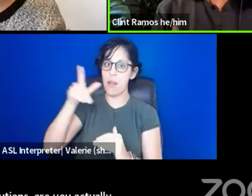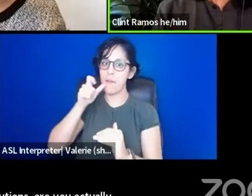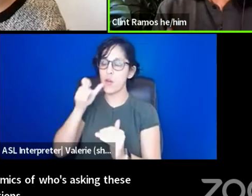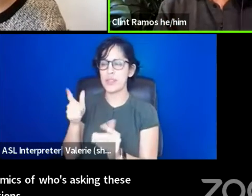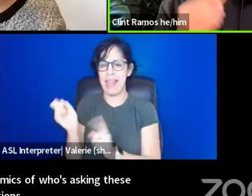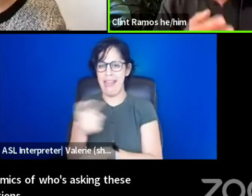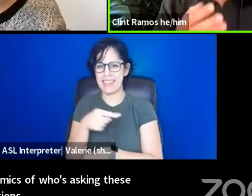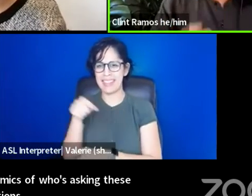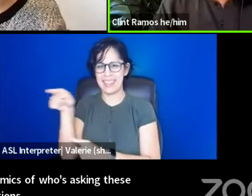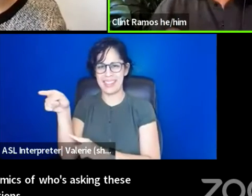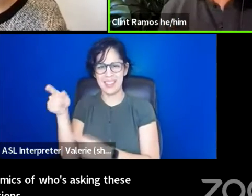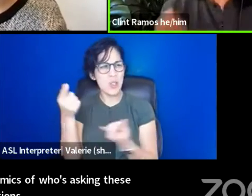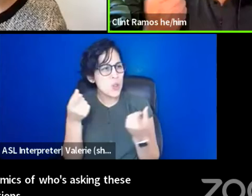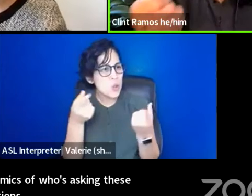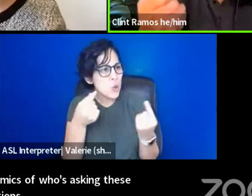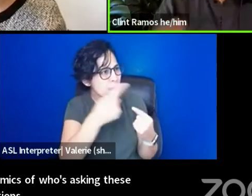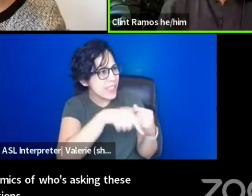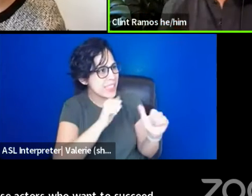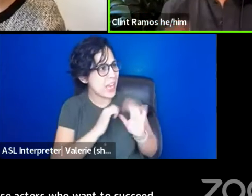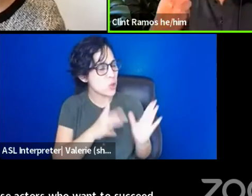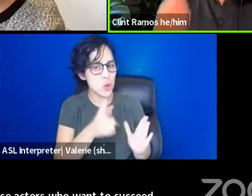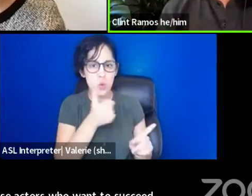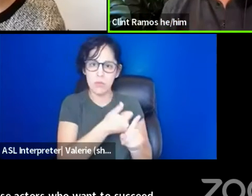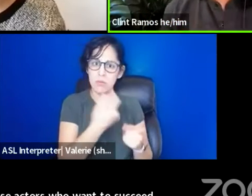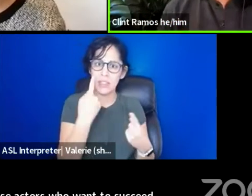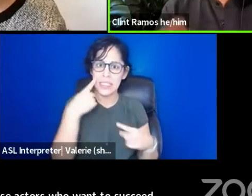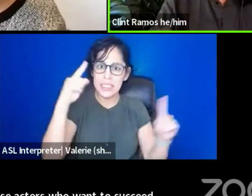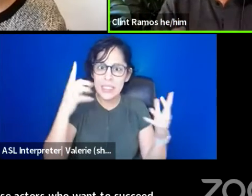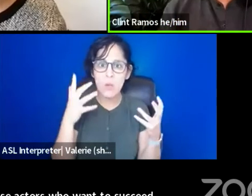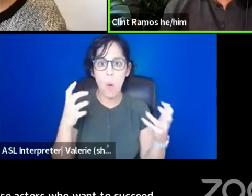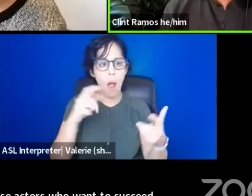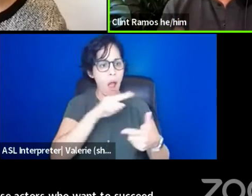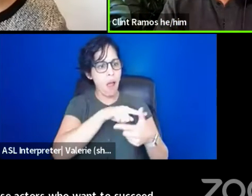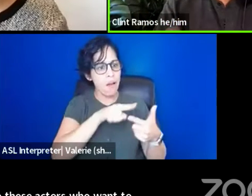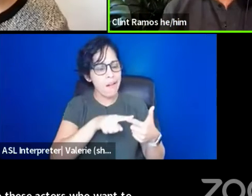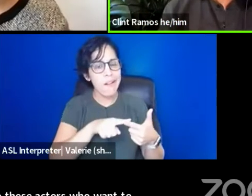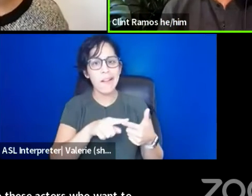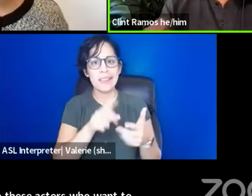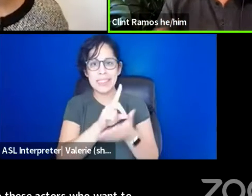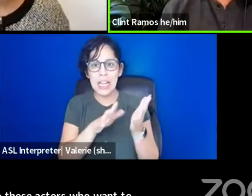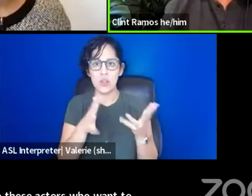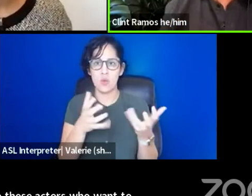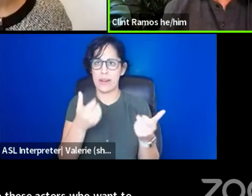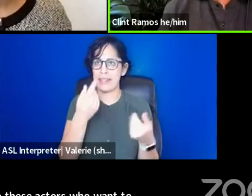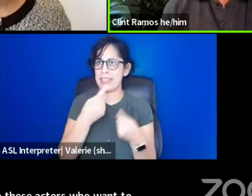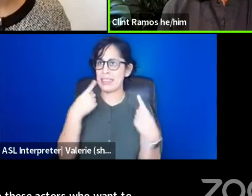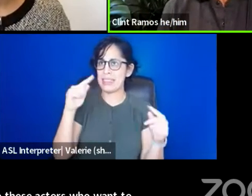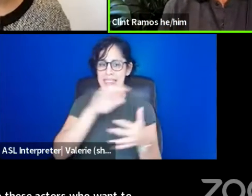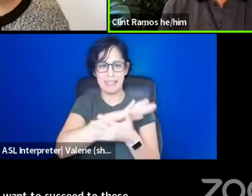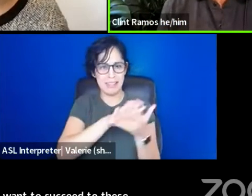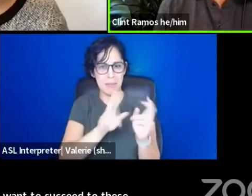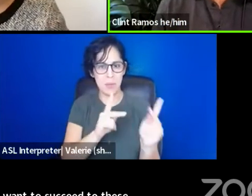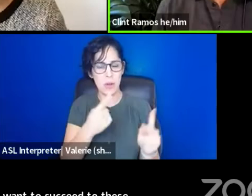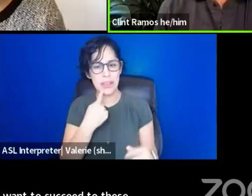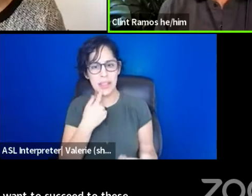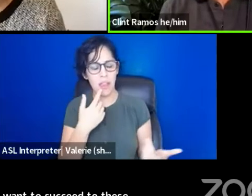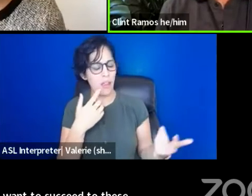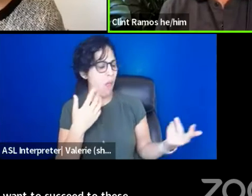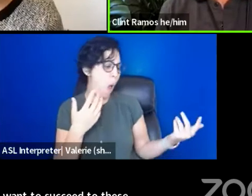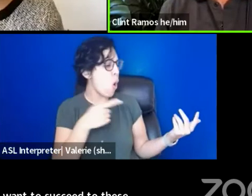What are you going to do to these actors? want to succeed? To these designers who want to succeed? these directors who want to succeed and just say, hey,